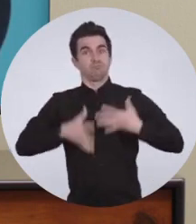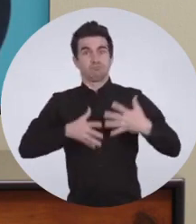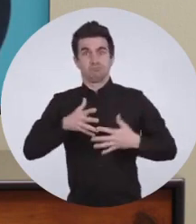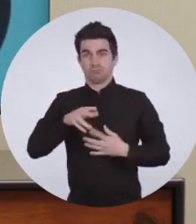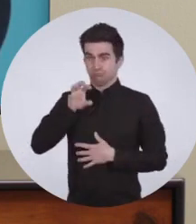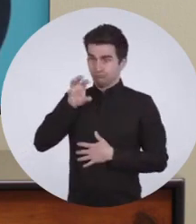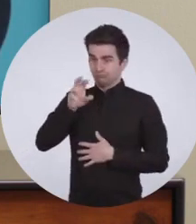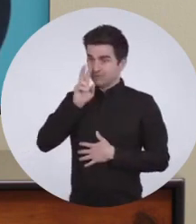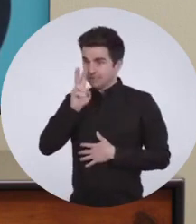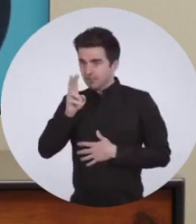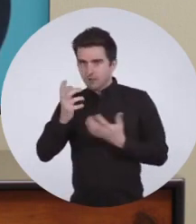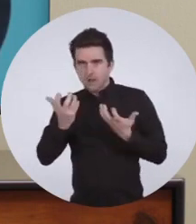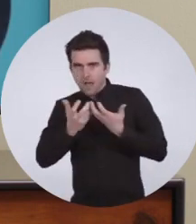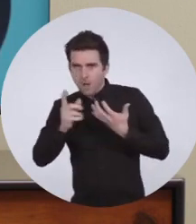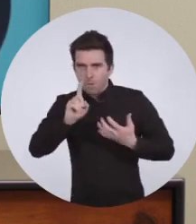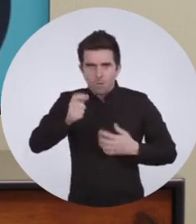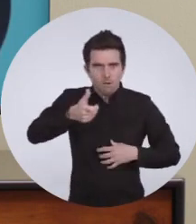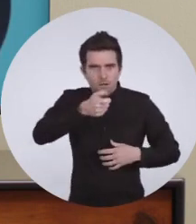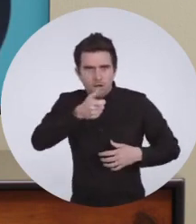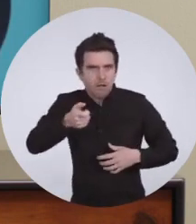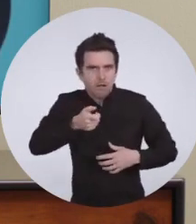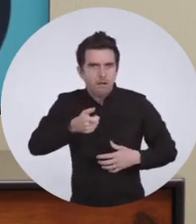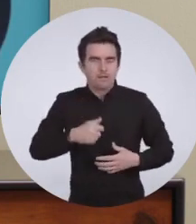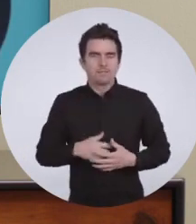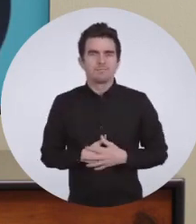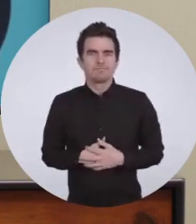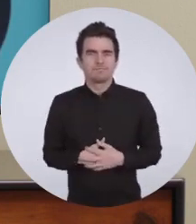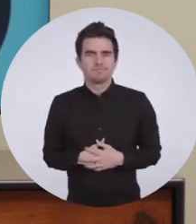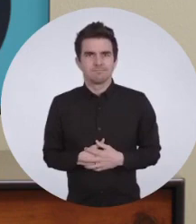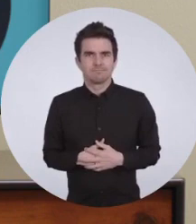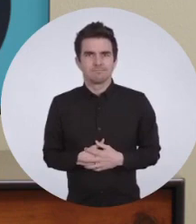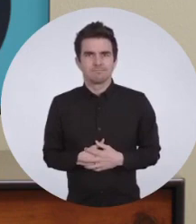the bottom right corner of your screen to guide you through the menu.